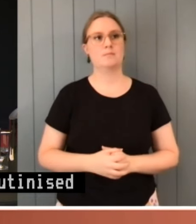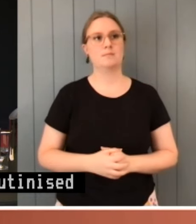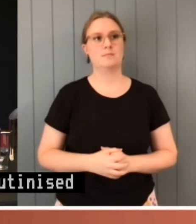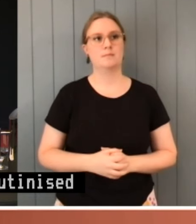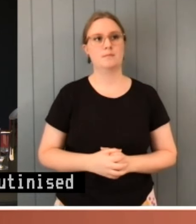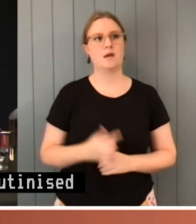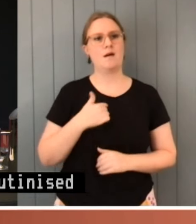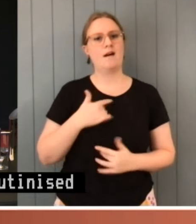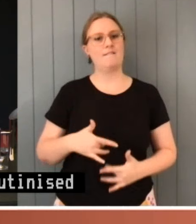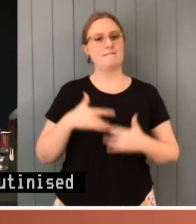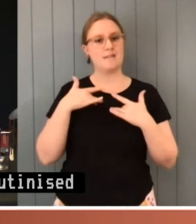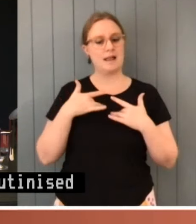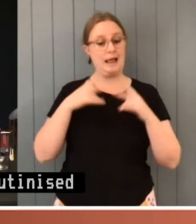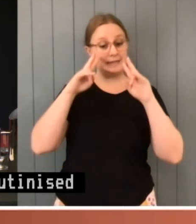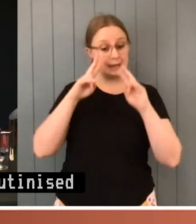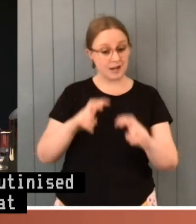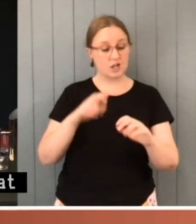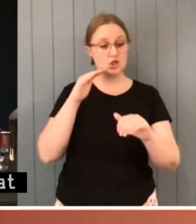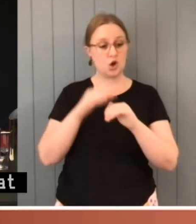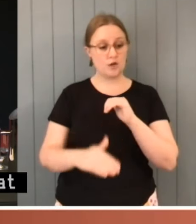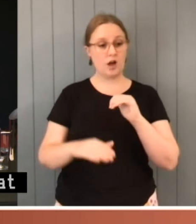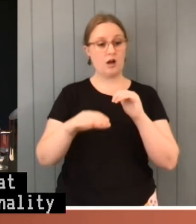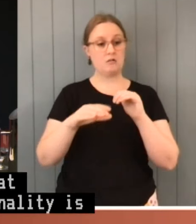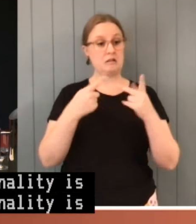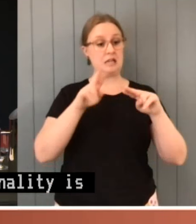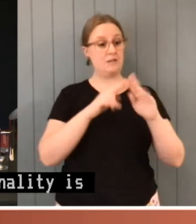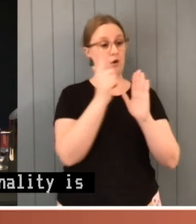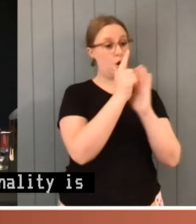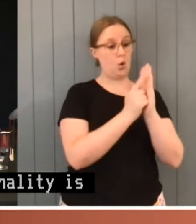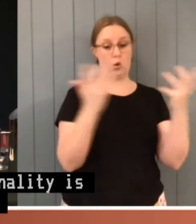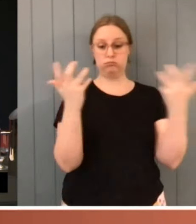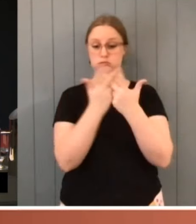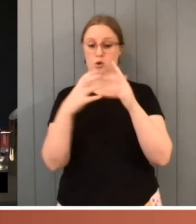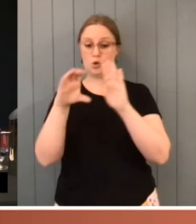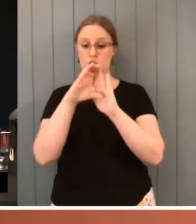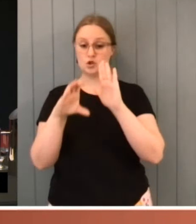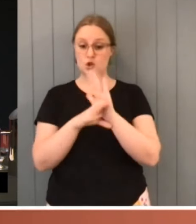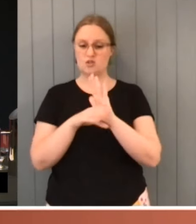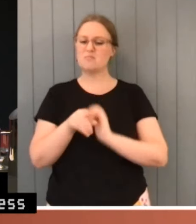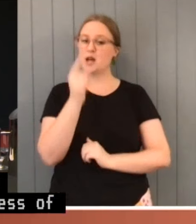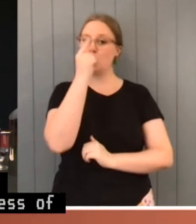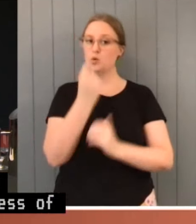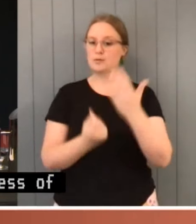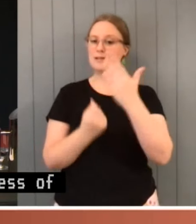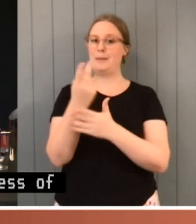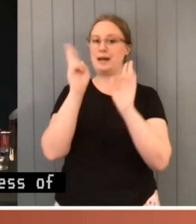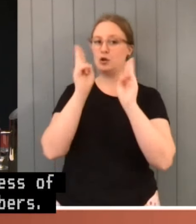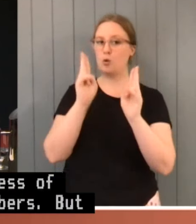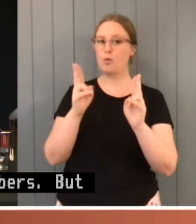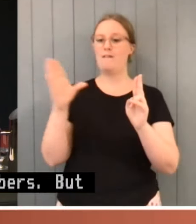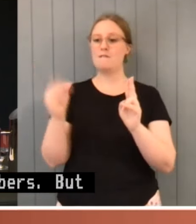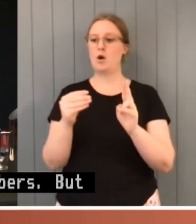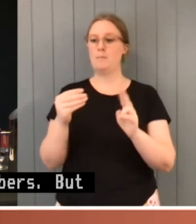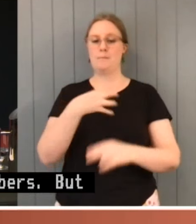is something that could arise ordinarily out of the process of debate with interested members, but there has to be an engaged and interested member, of course,